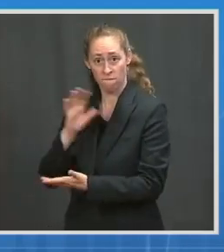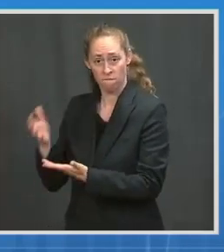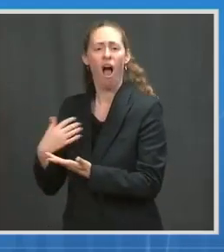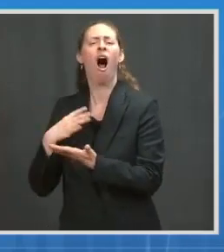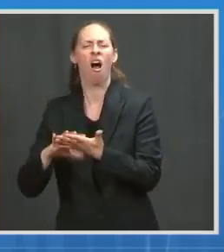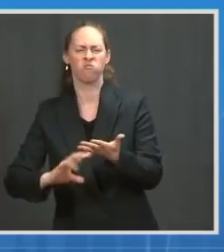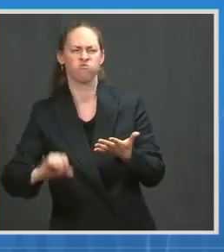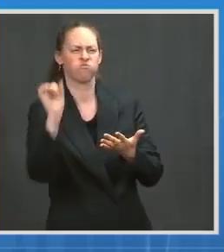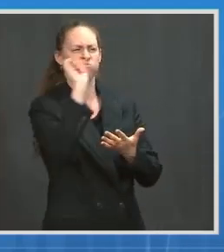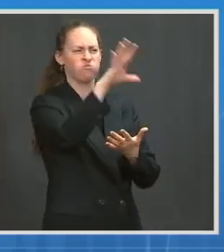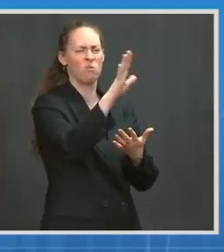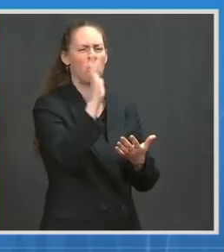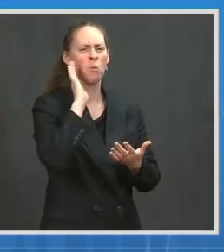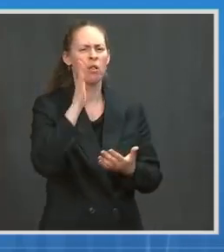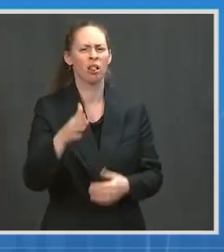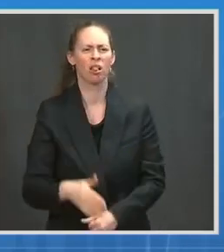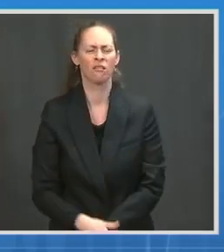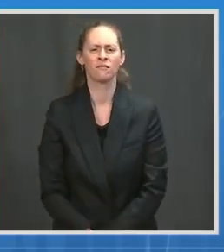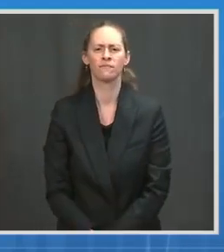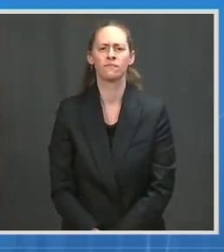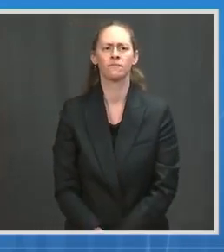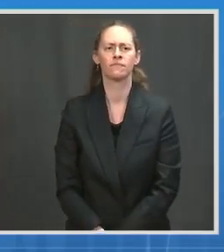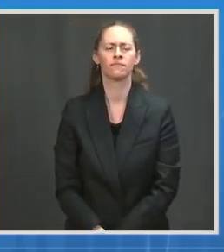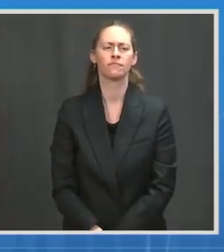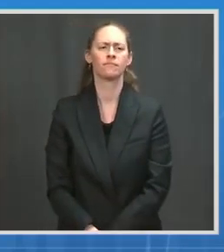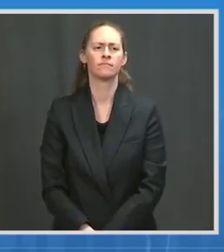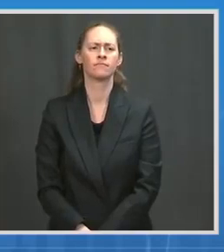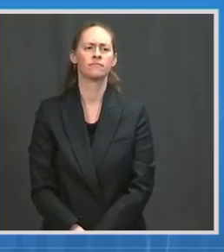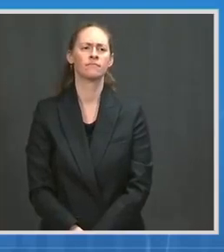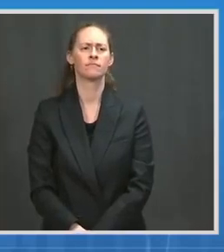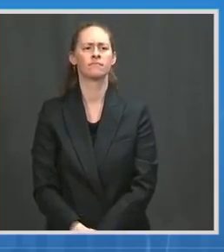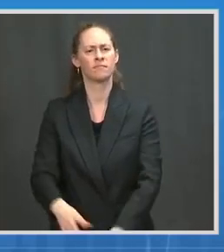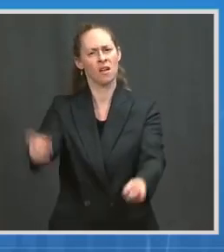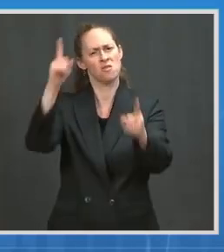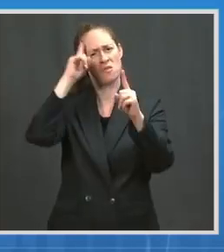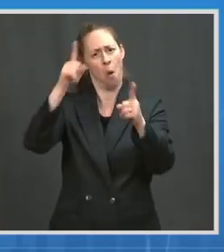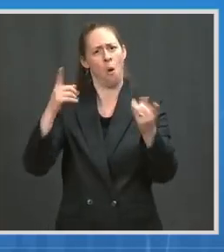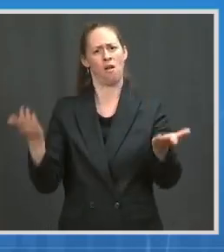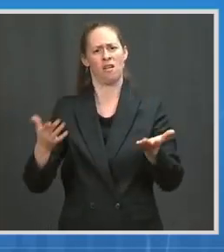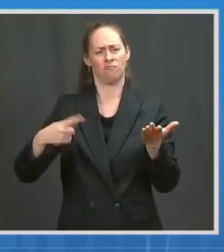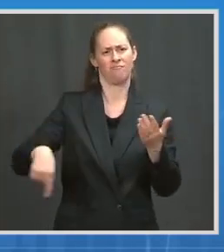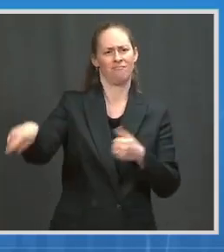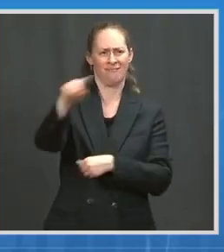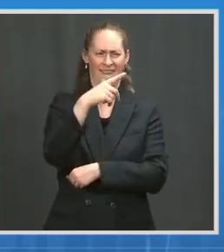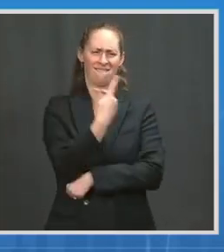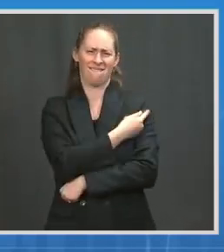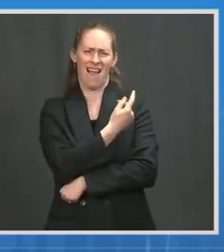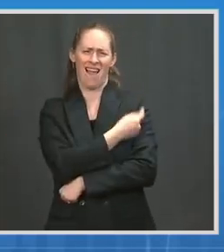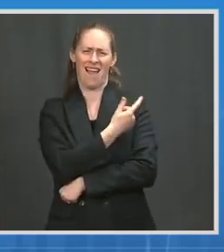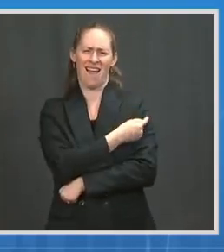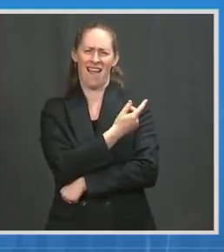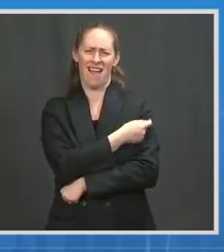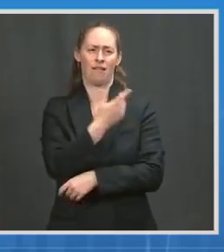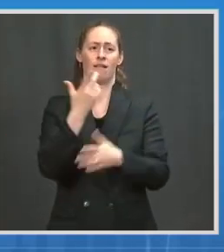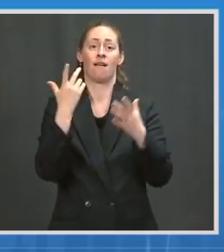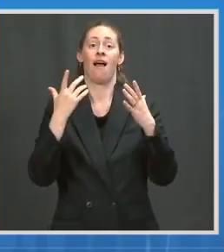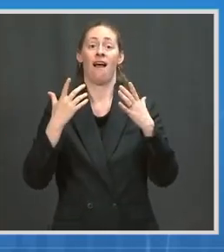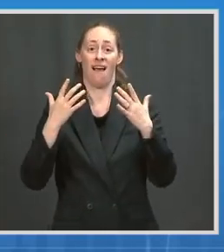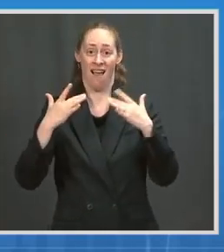as quickly as possible is it will allow us to do a better job leading the way in helping the globe get their vaccines as well.